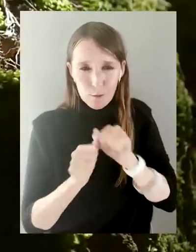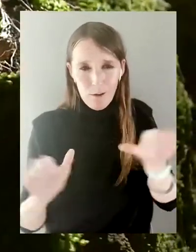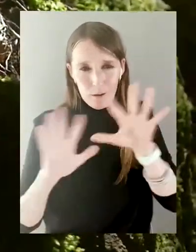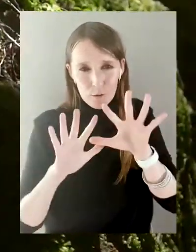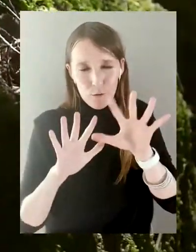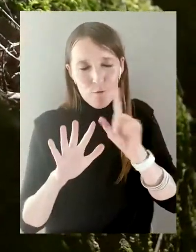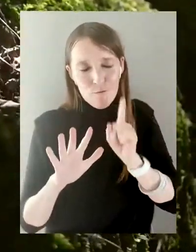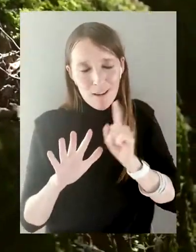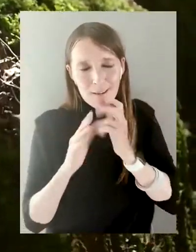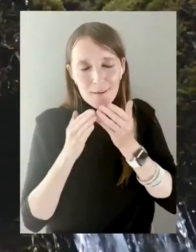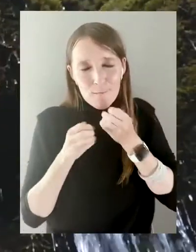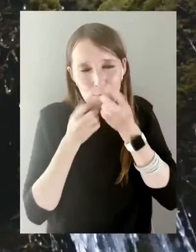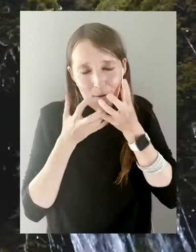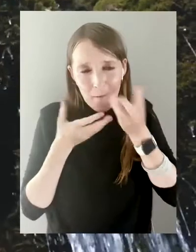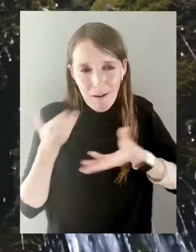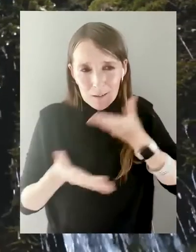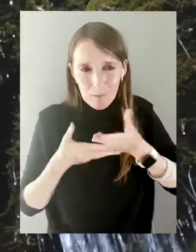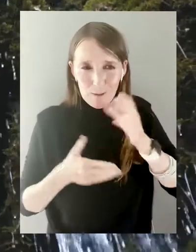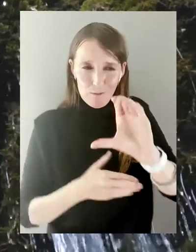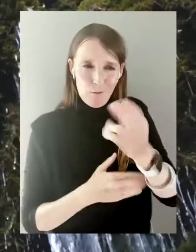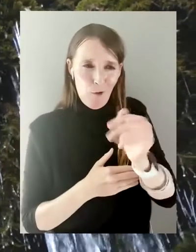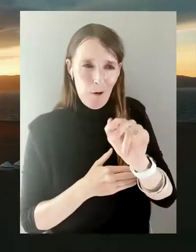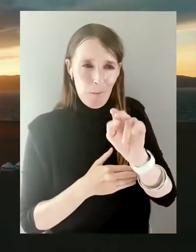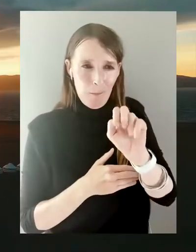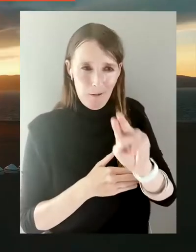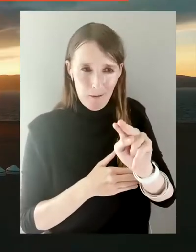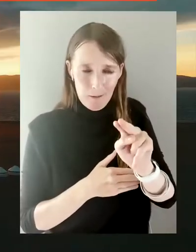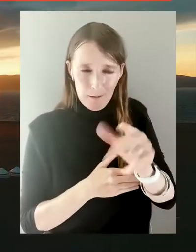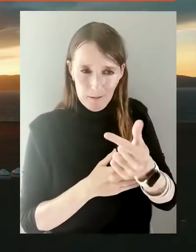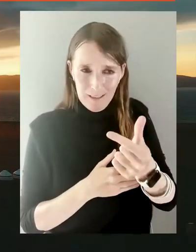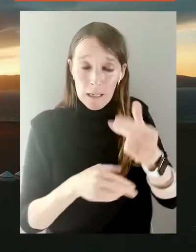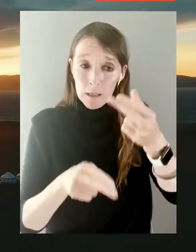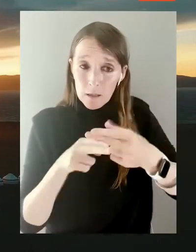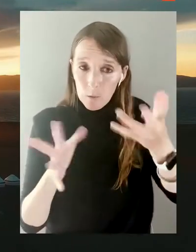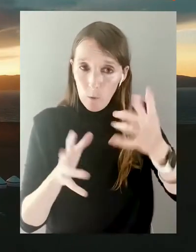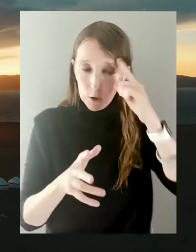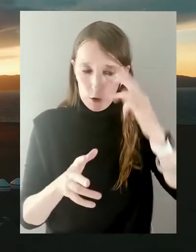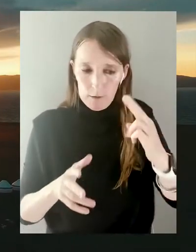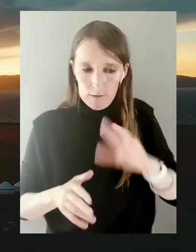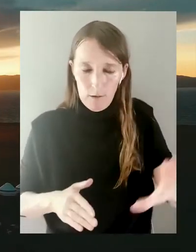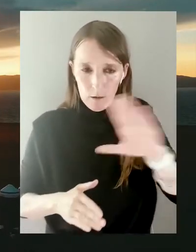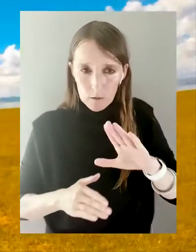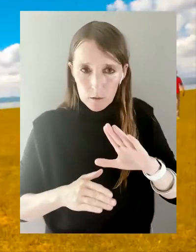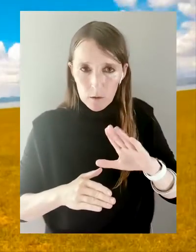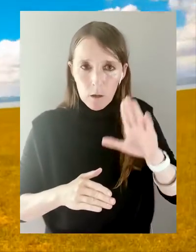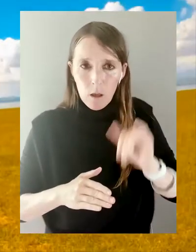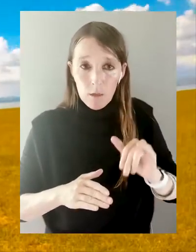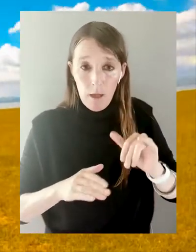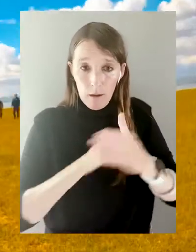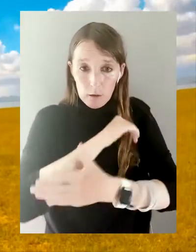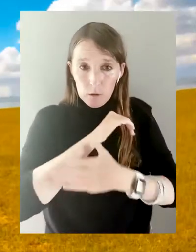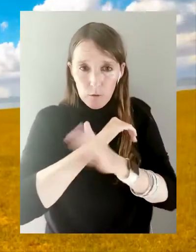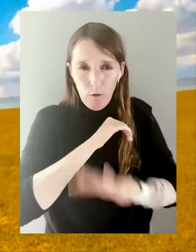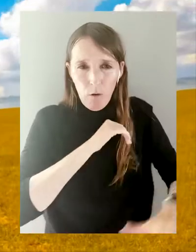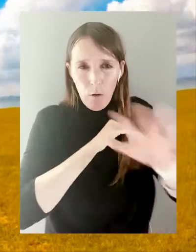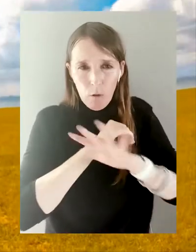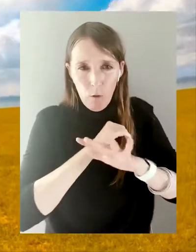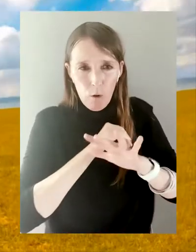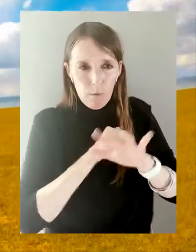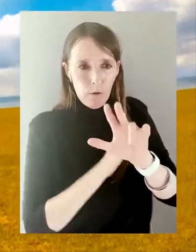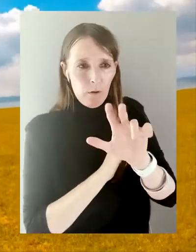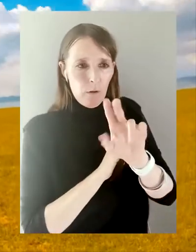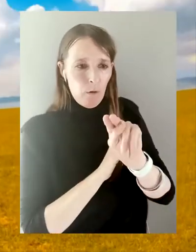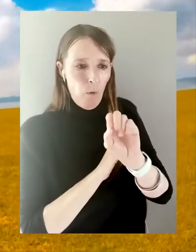Central Asia, charming and hospitable. The name of it is Kyrgyzstan. Kyrgyzstan is a country of